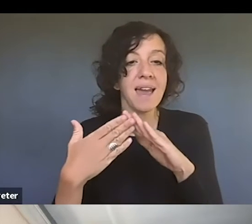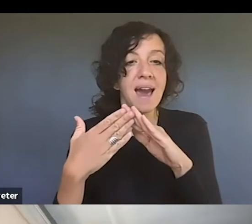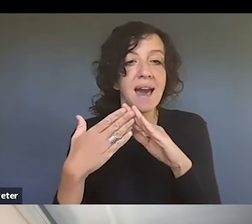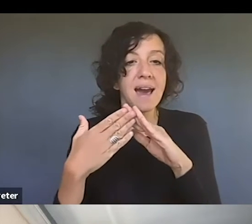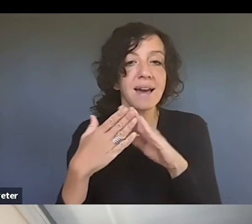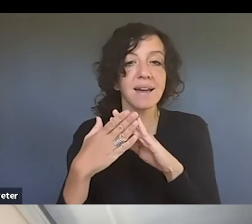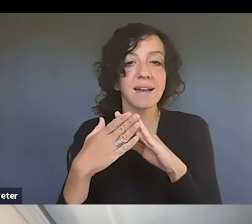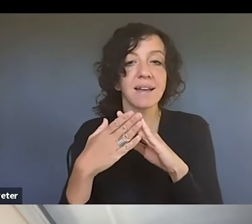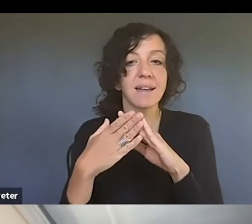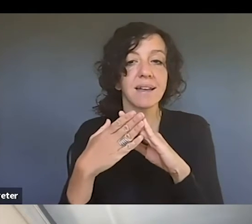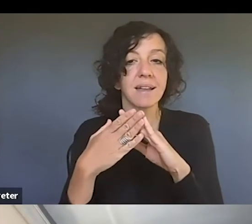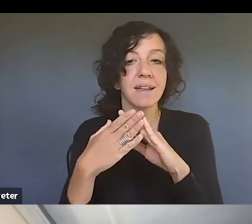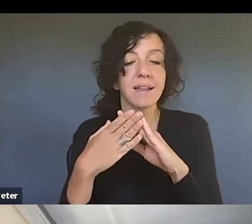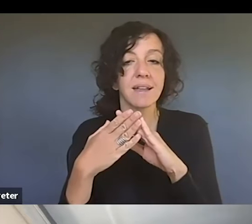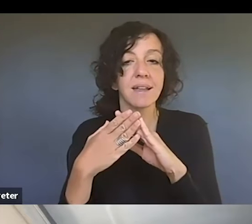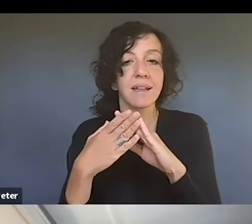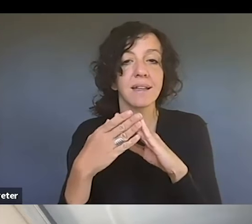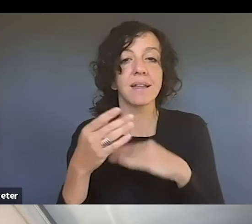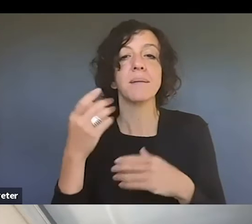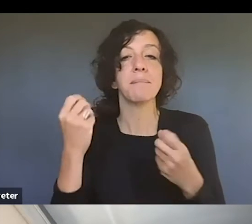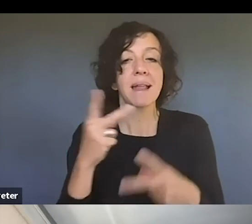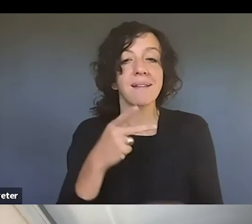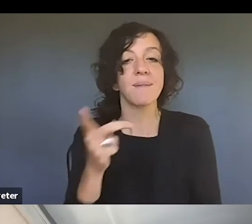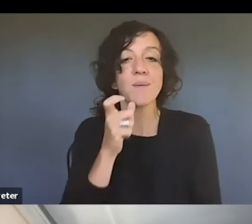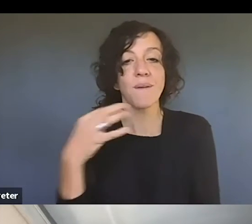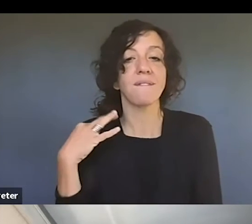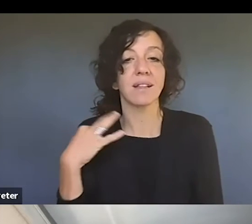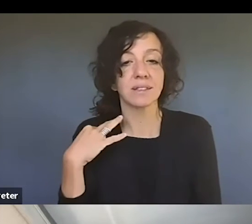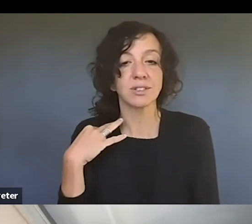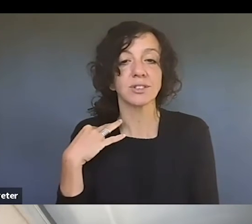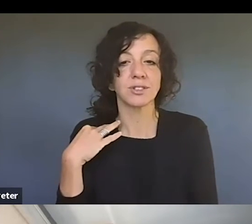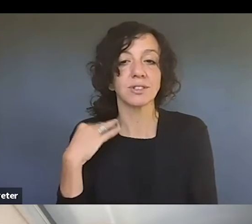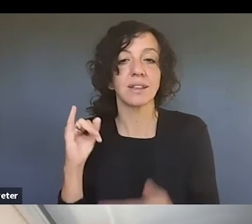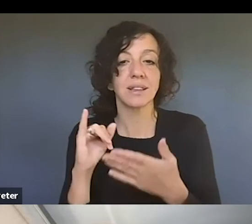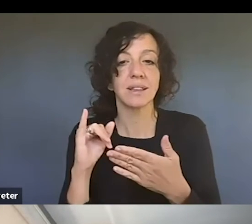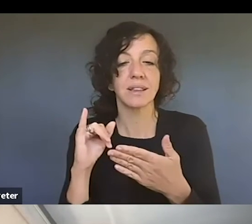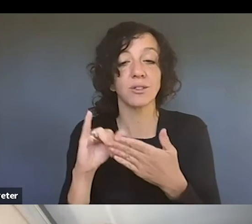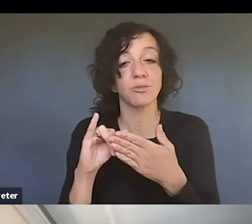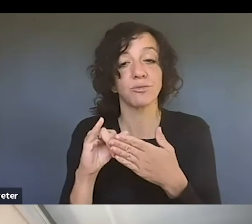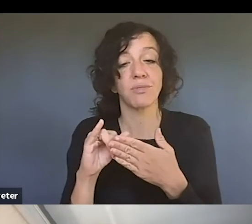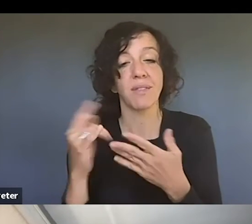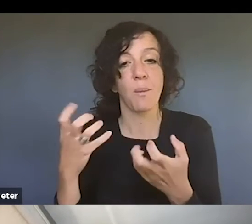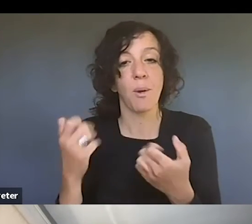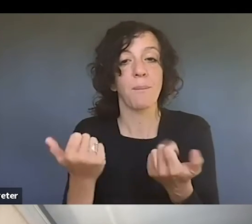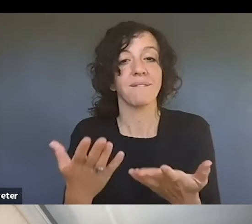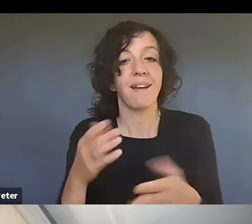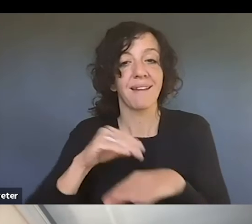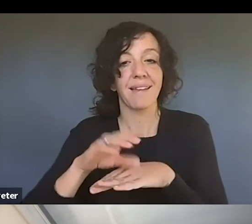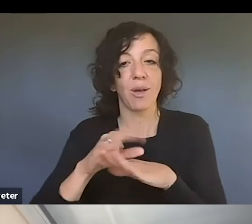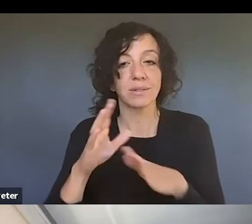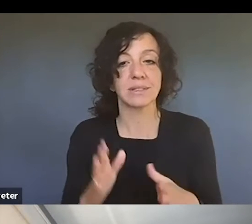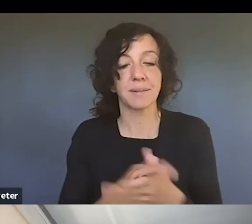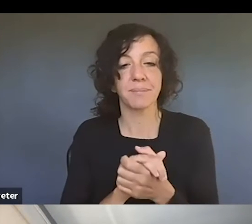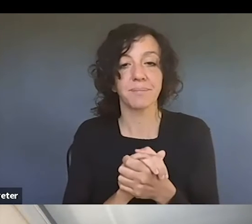who have volunteered to, uh, provide counseling. And the lawyers who work with WALA